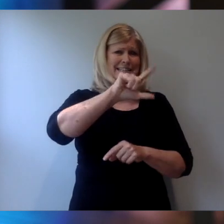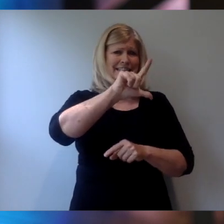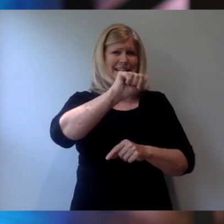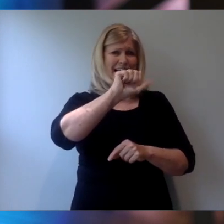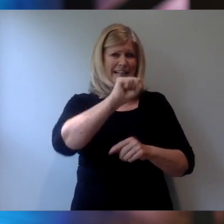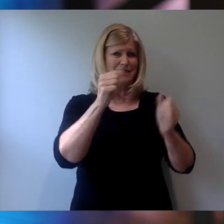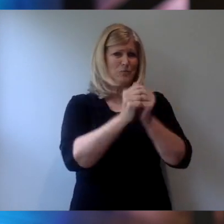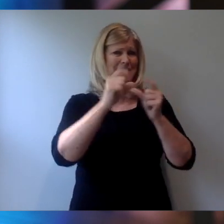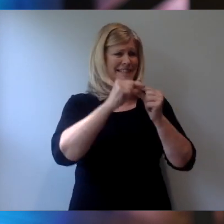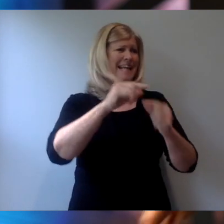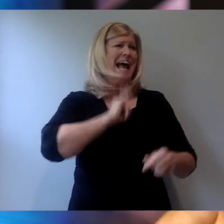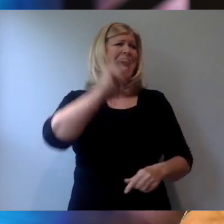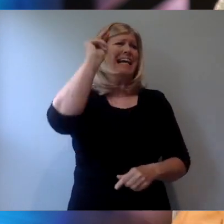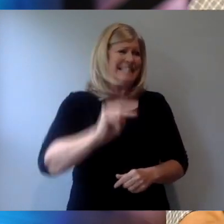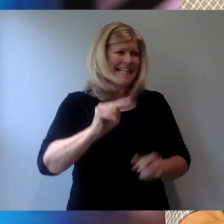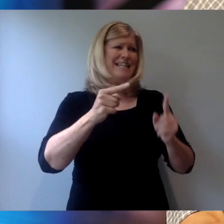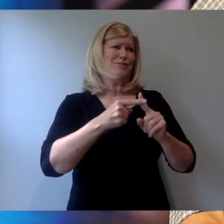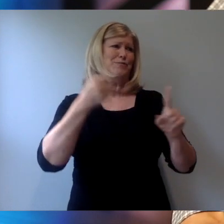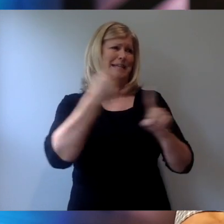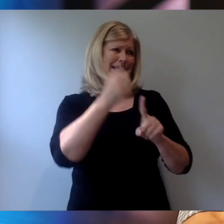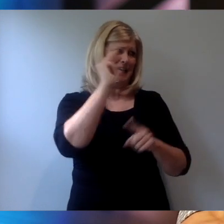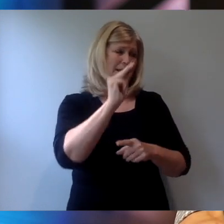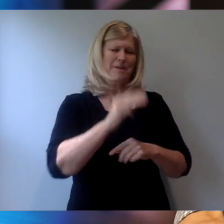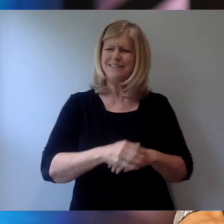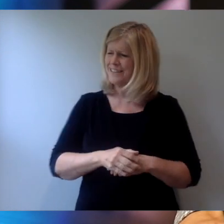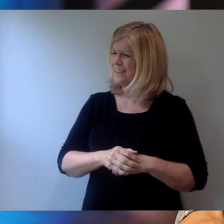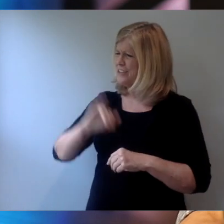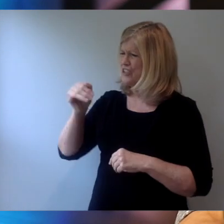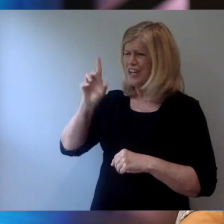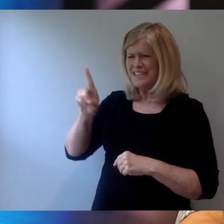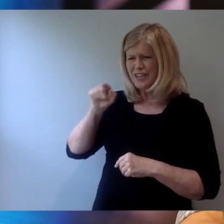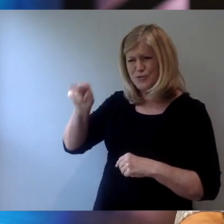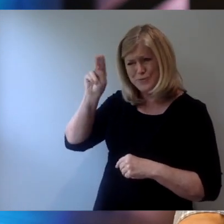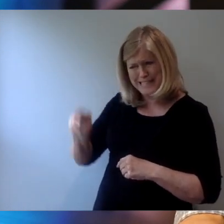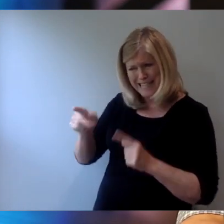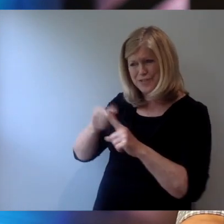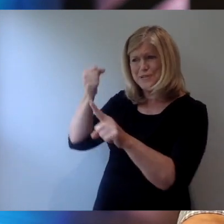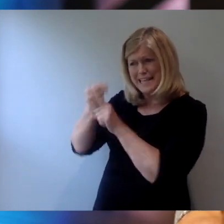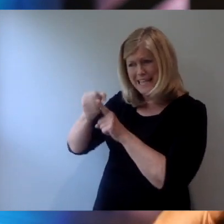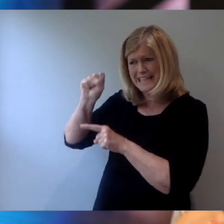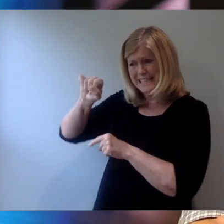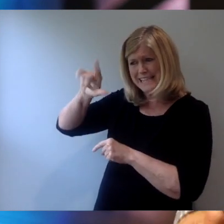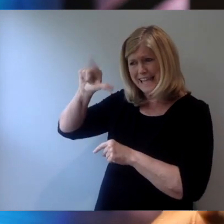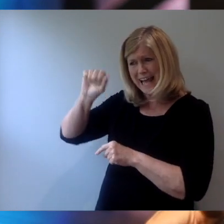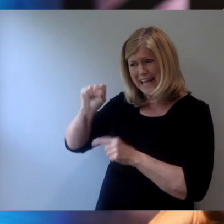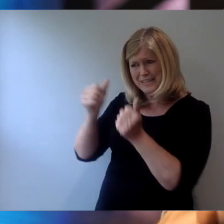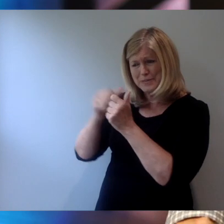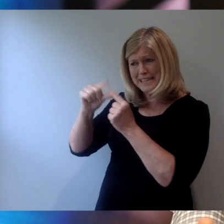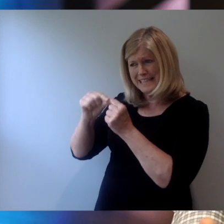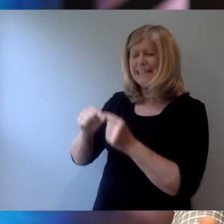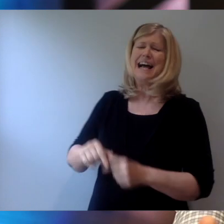I need to. And I said, John David, you need to hit Silas with the stick? And he said, I